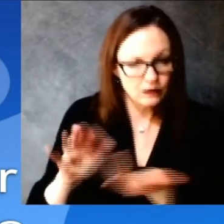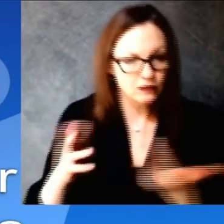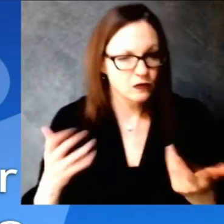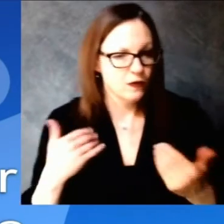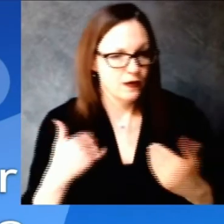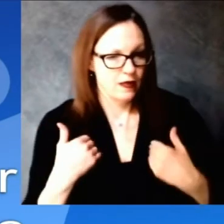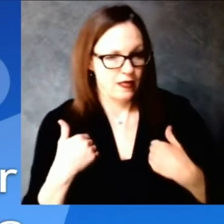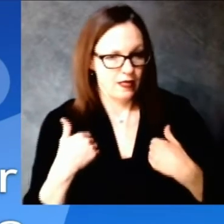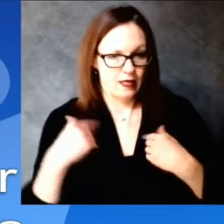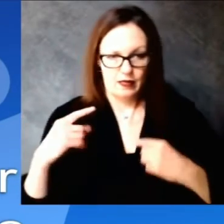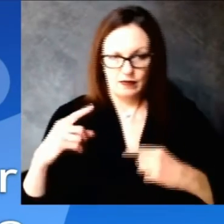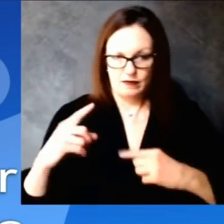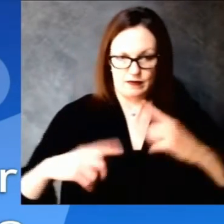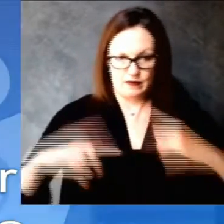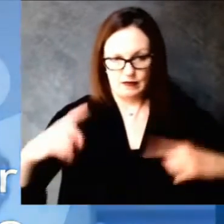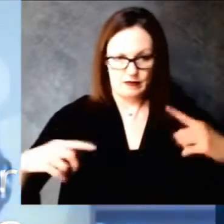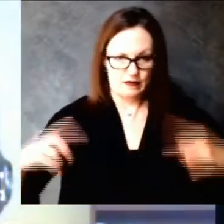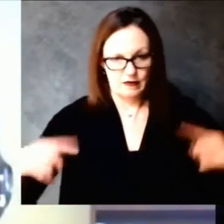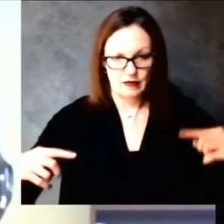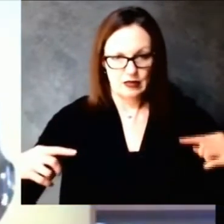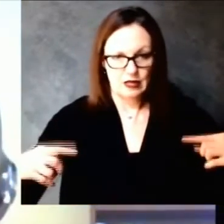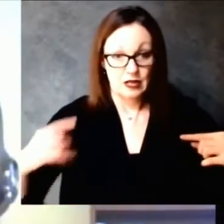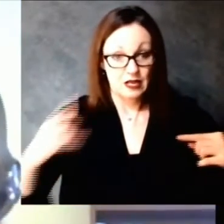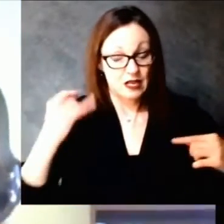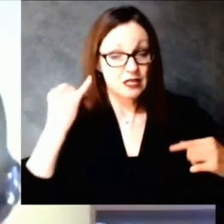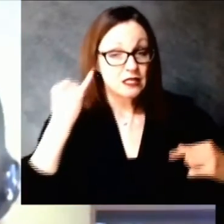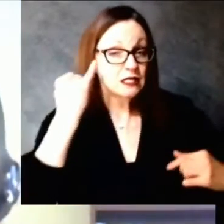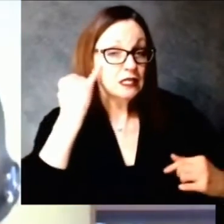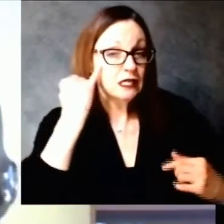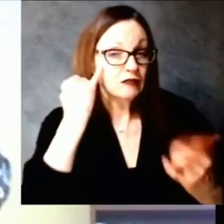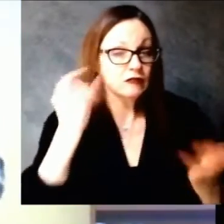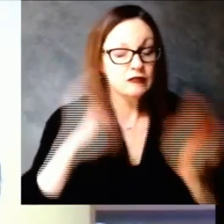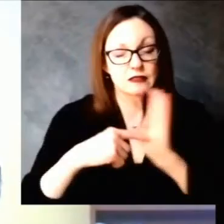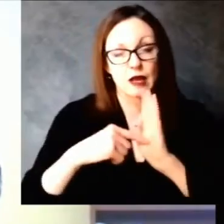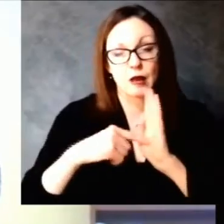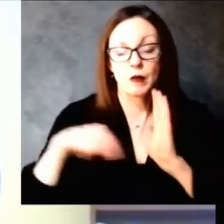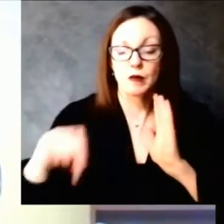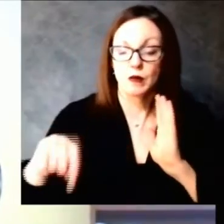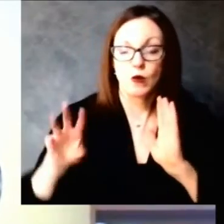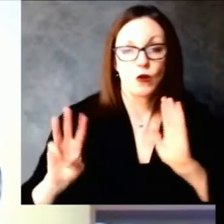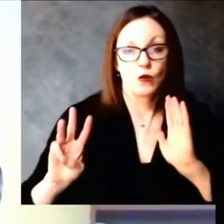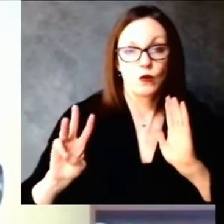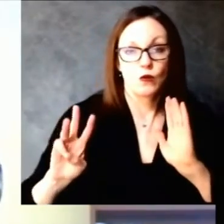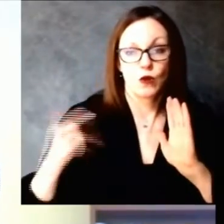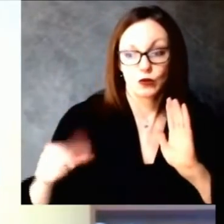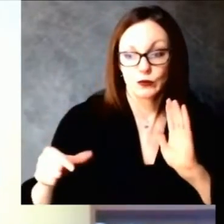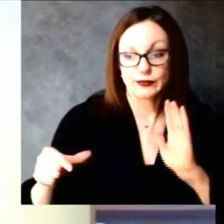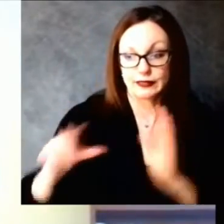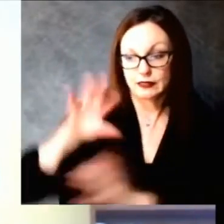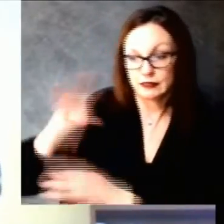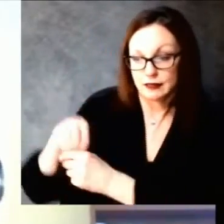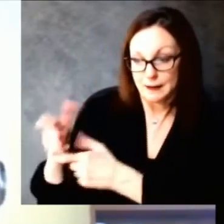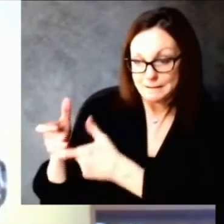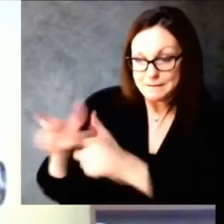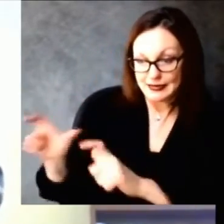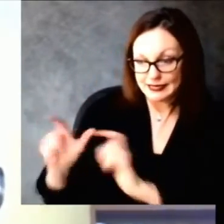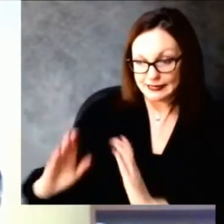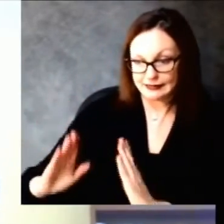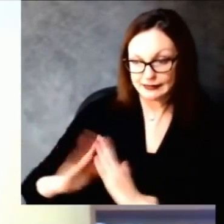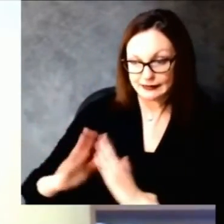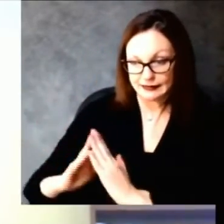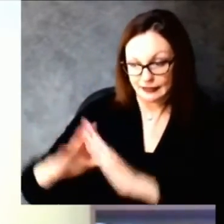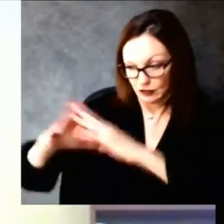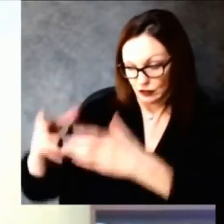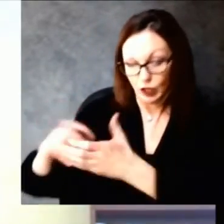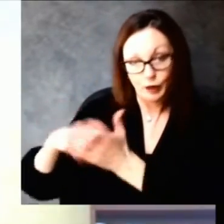well that is a great question and i think right now the allocation of that vaccine is in the hands of the federal government is it